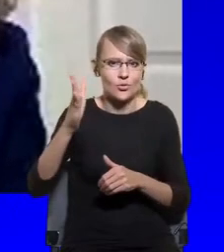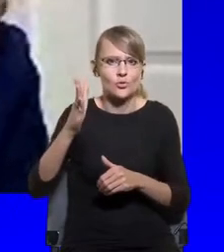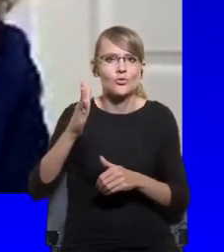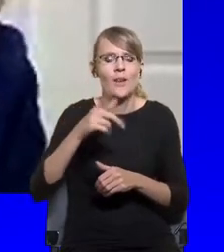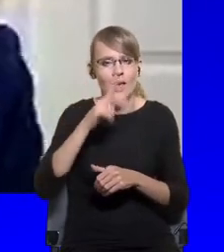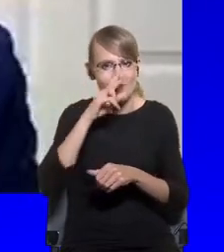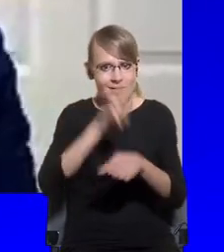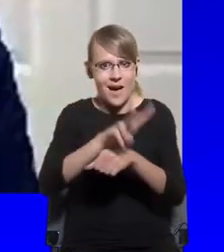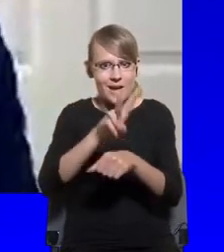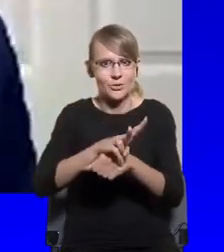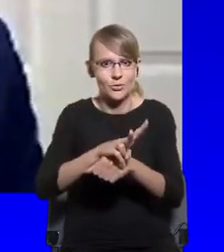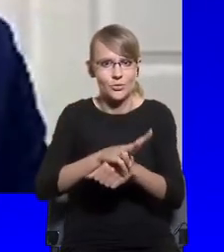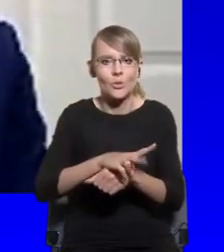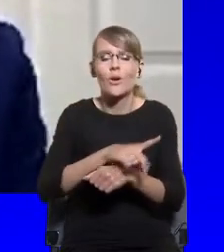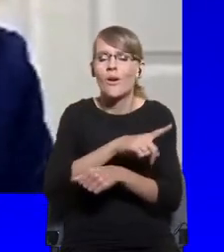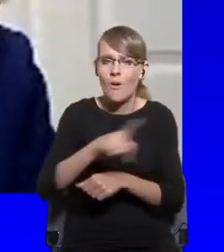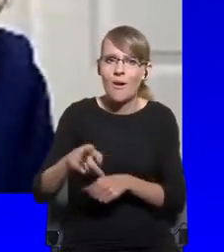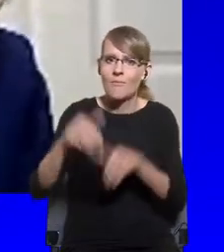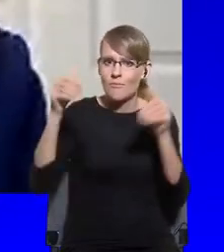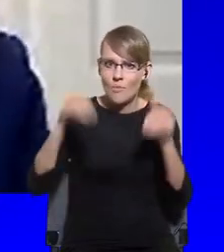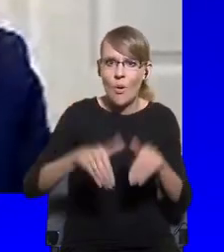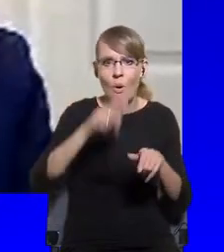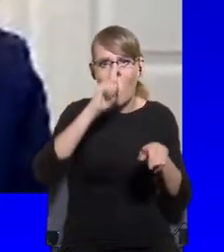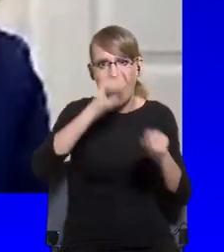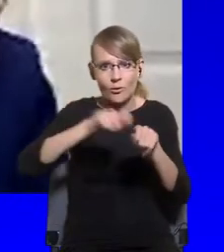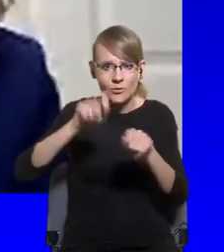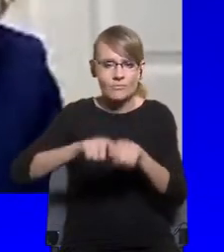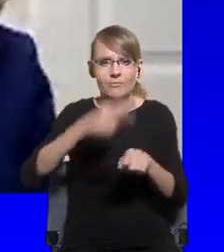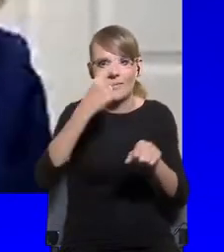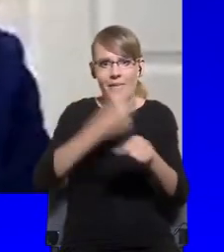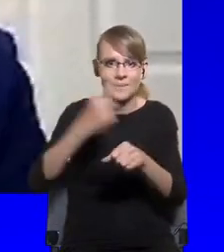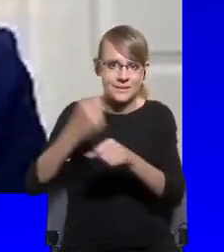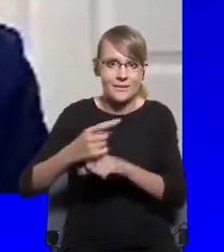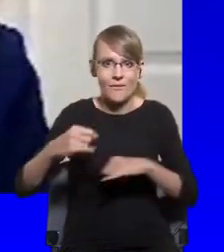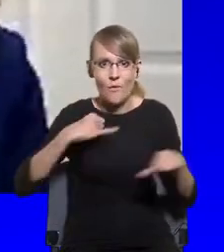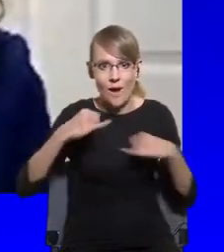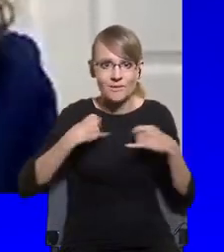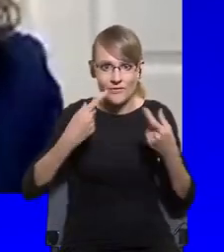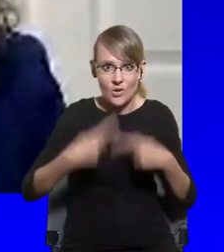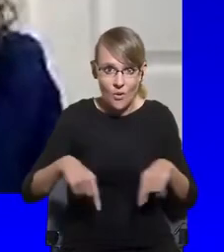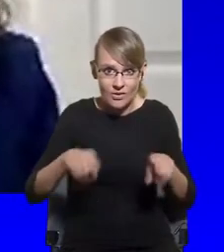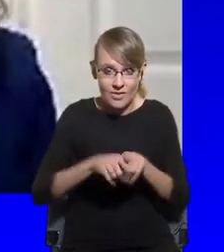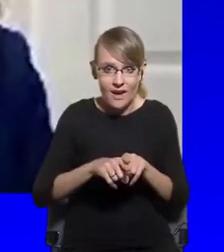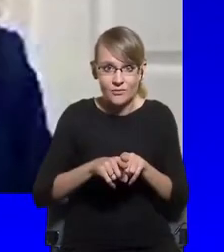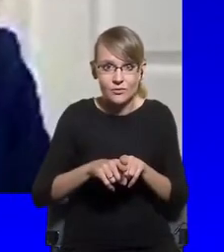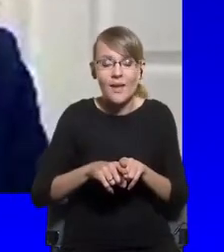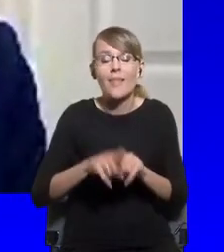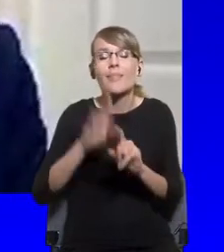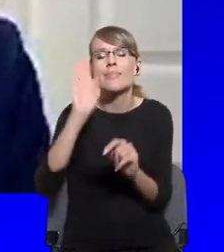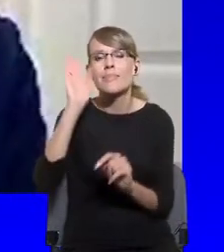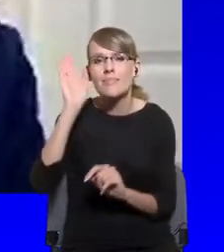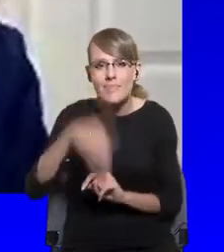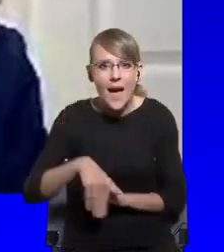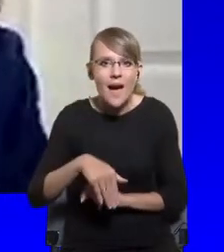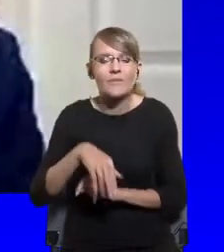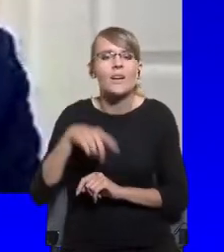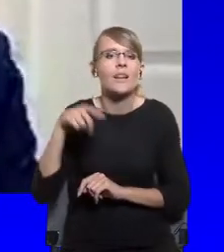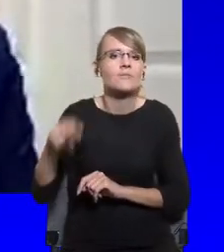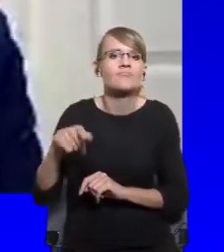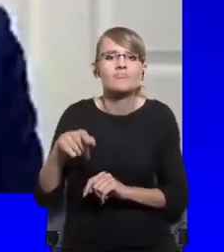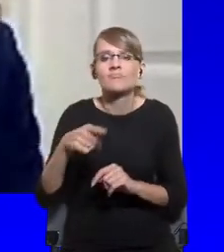at times of unprecedented times of a pandemic, like COVID. And I do hope that they will not